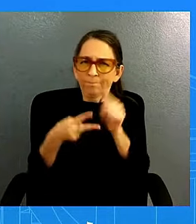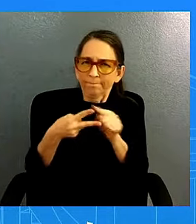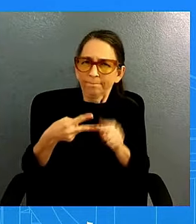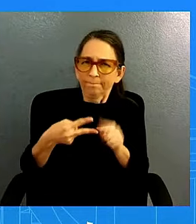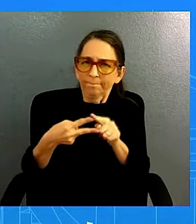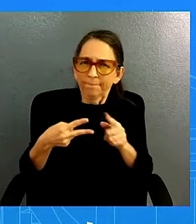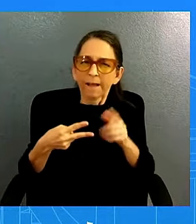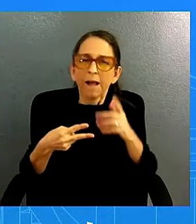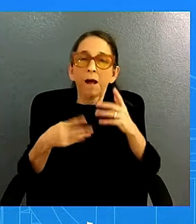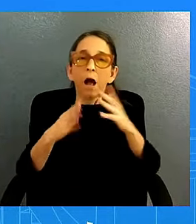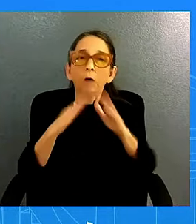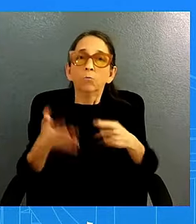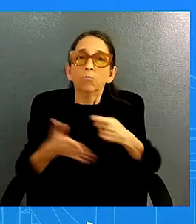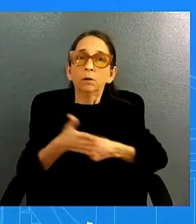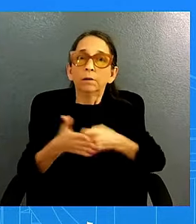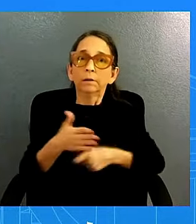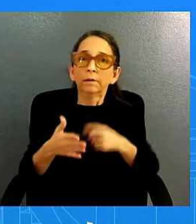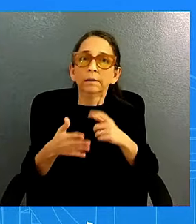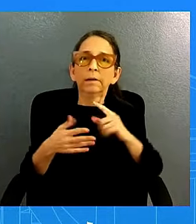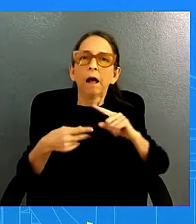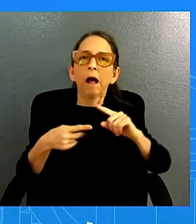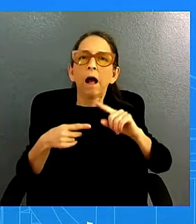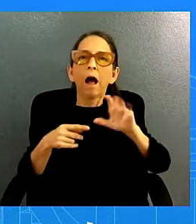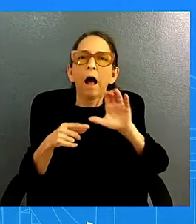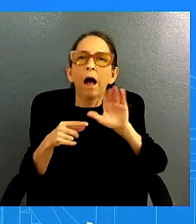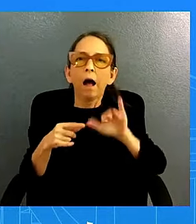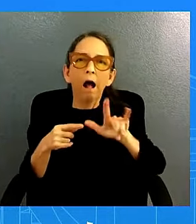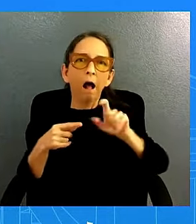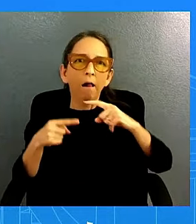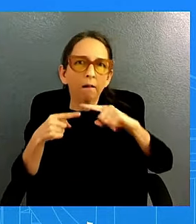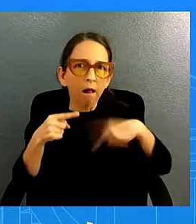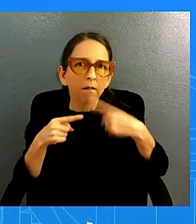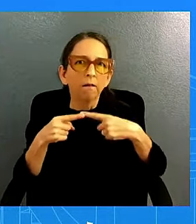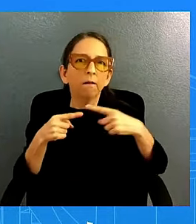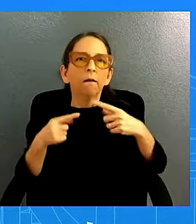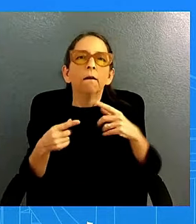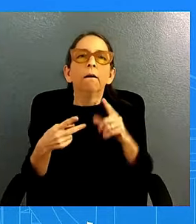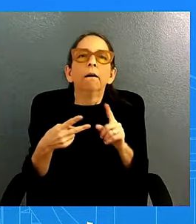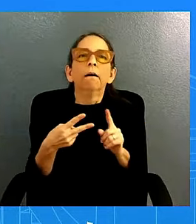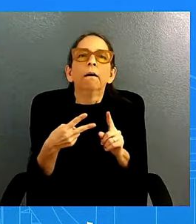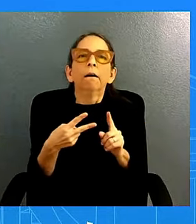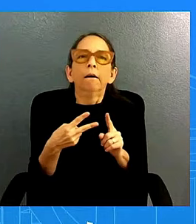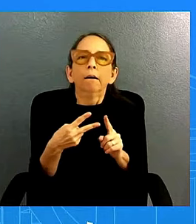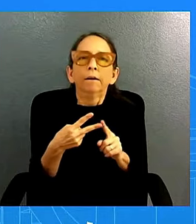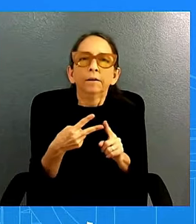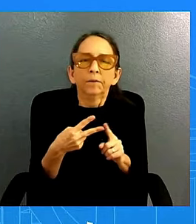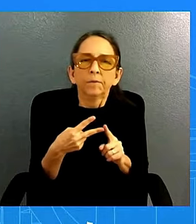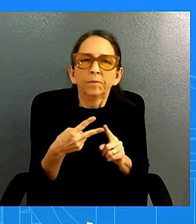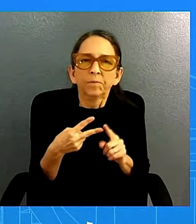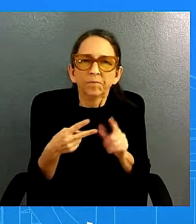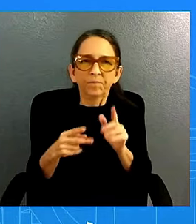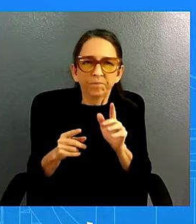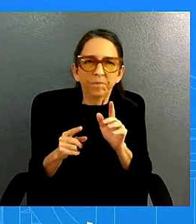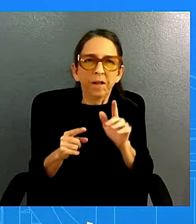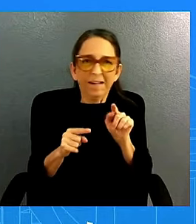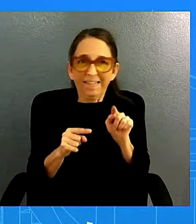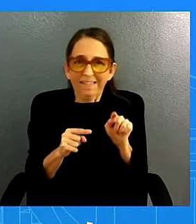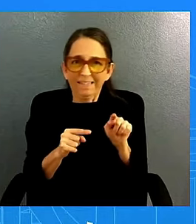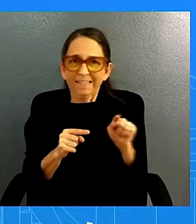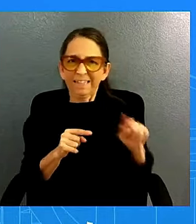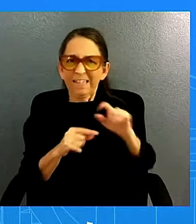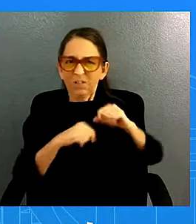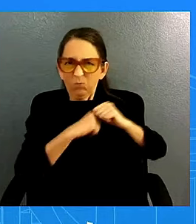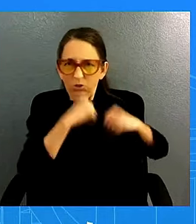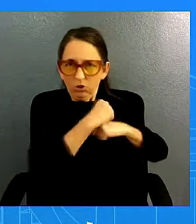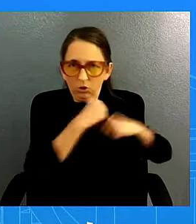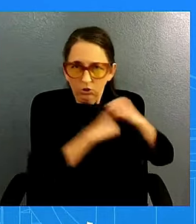and the other is or maybe call it you know something well one is is cyclical or mechanical and the other is structural so the mechanical